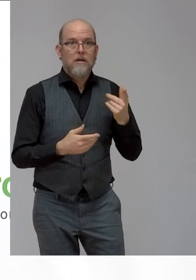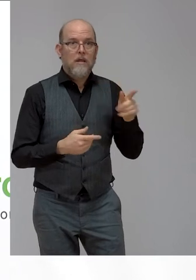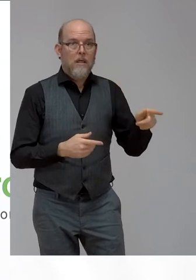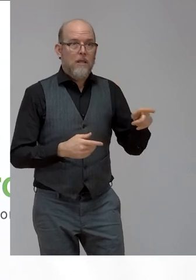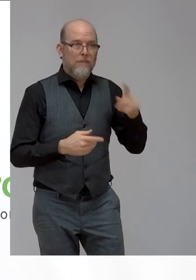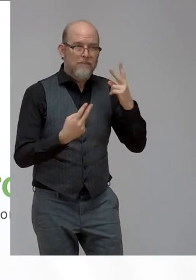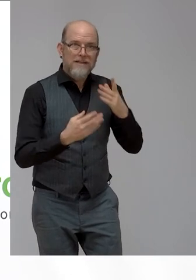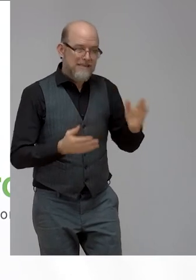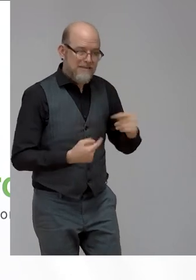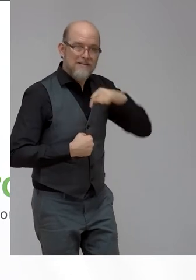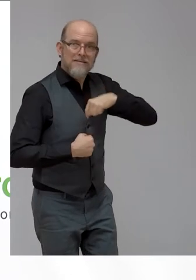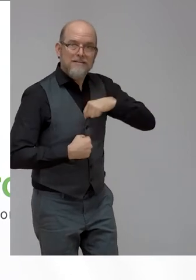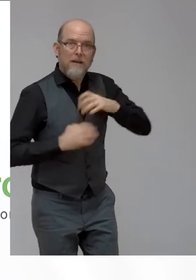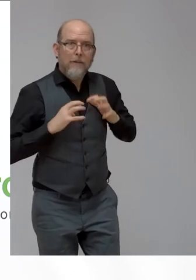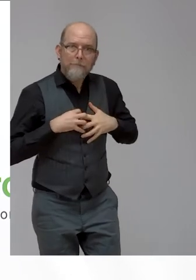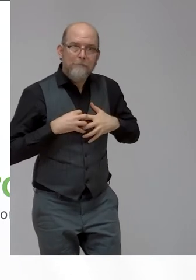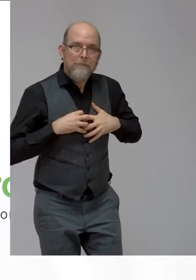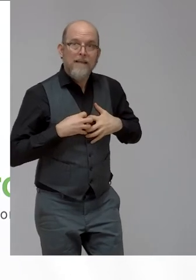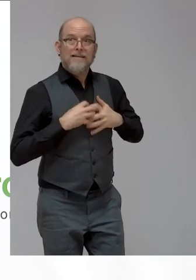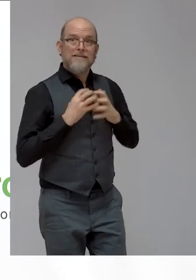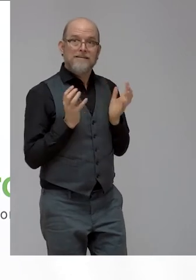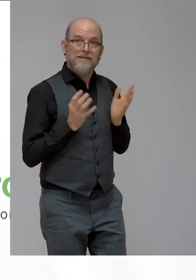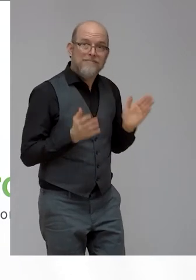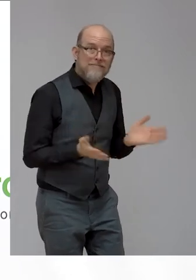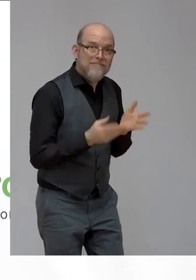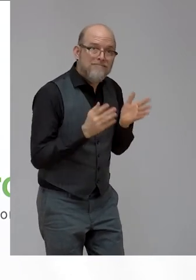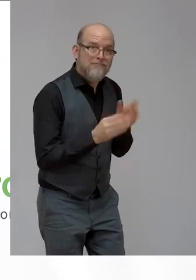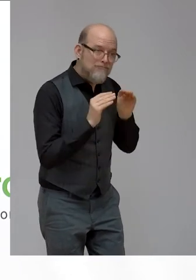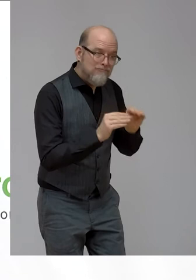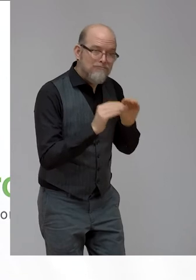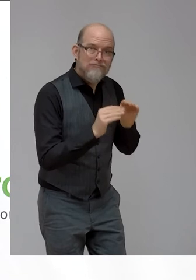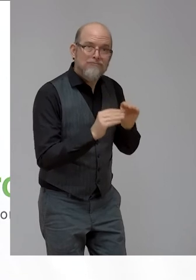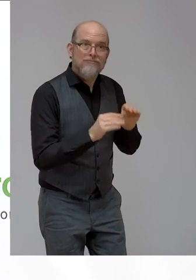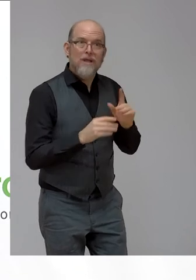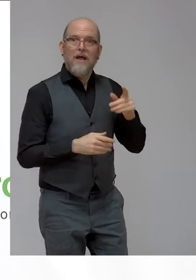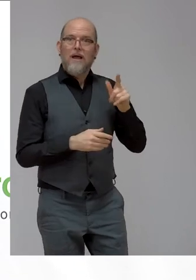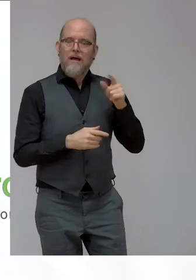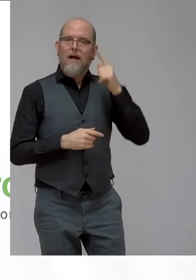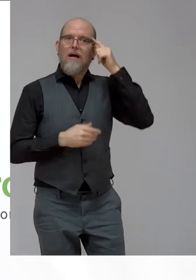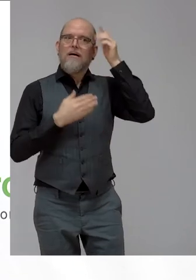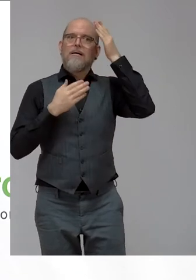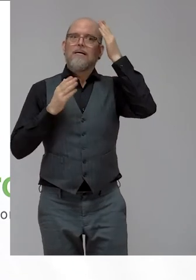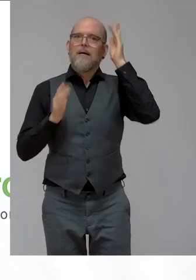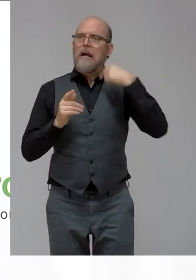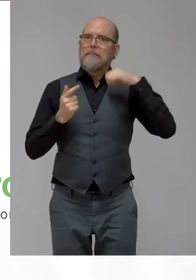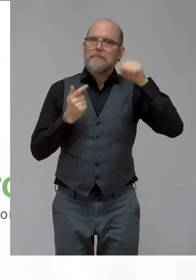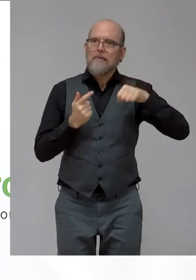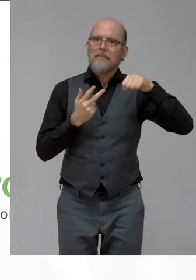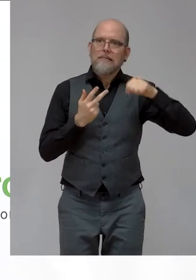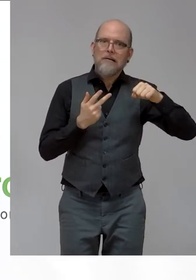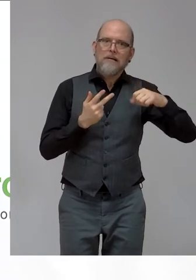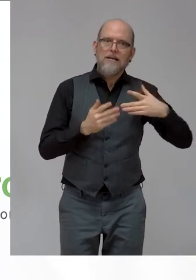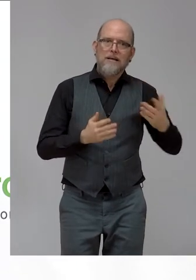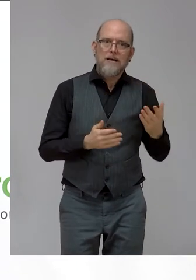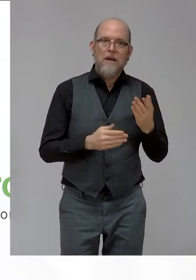people who are in the field and knocking on and finding a lot of them. As we all know, in Burkina Faso and in countries in sub